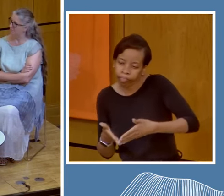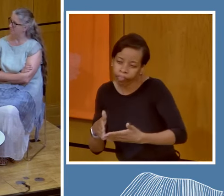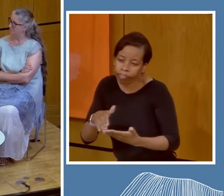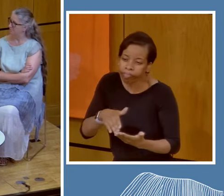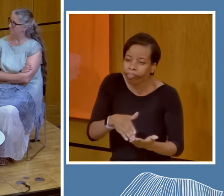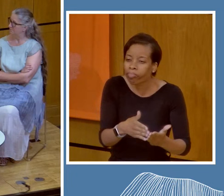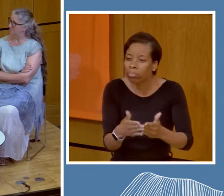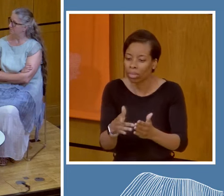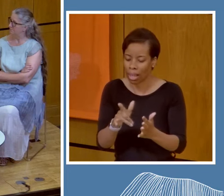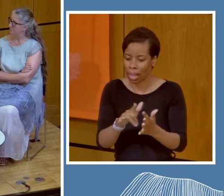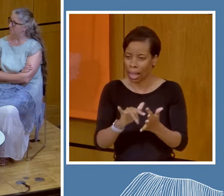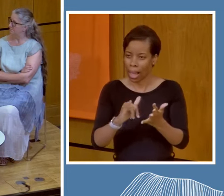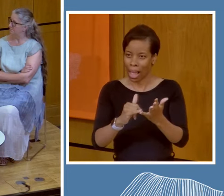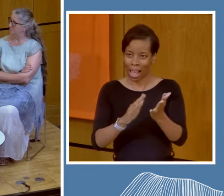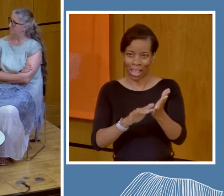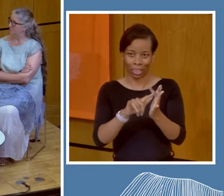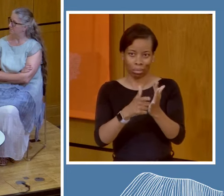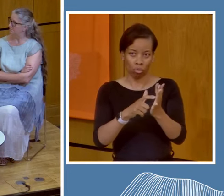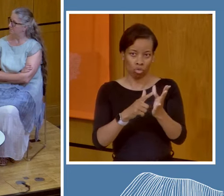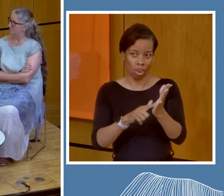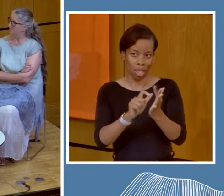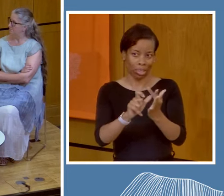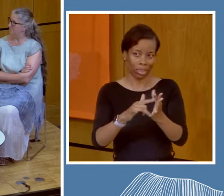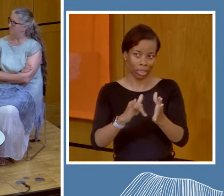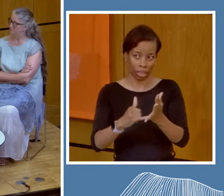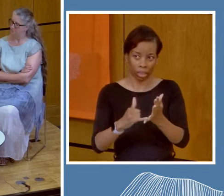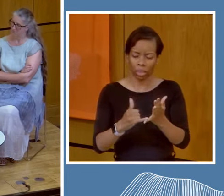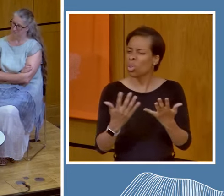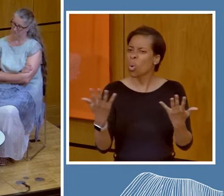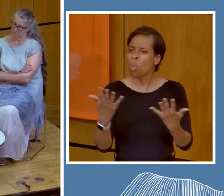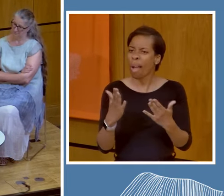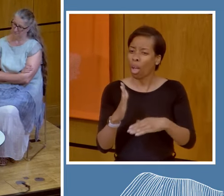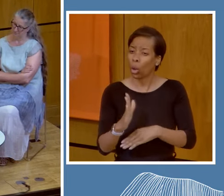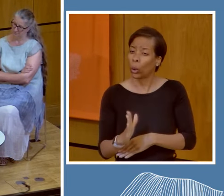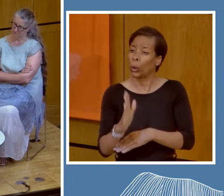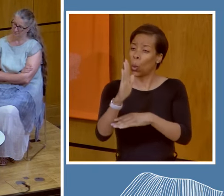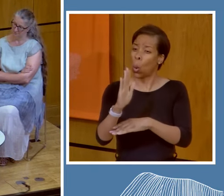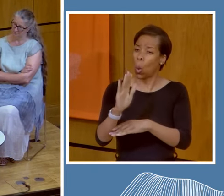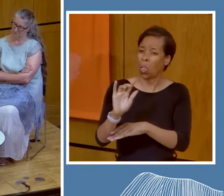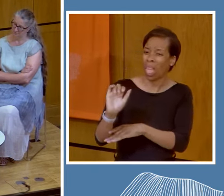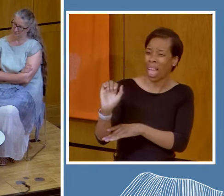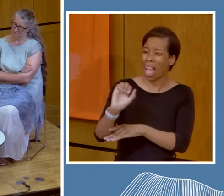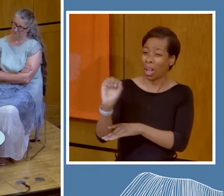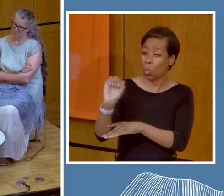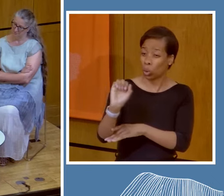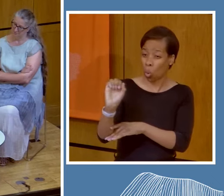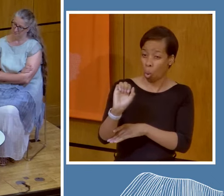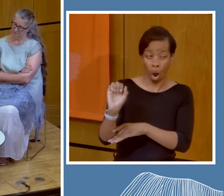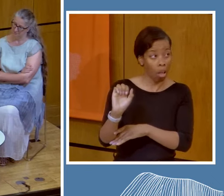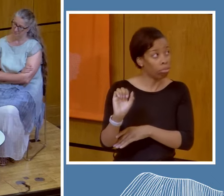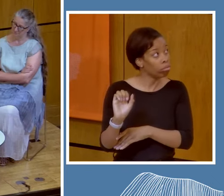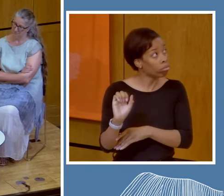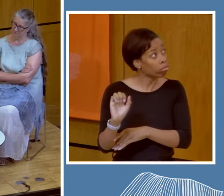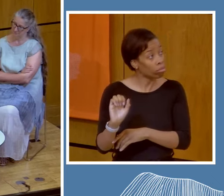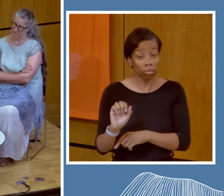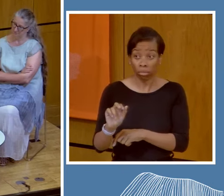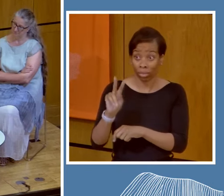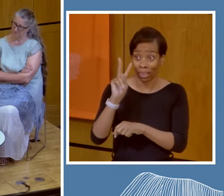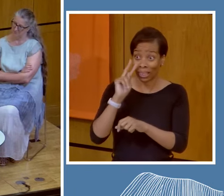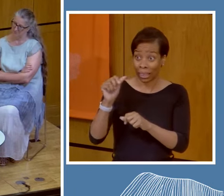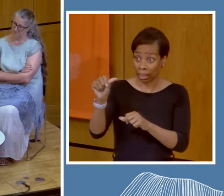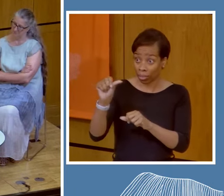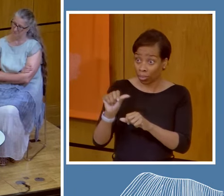Esmeraldas is in the northernmost part of Ecuador, so that kind of beige colour you see bordering with Colombia,